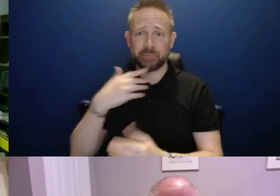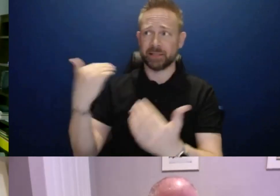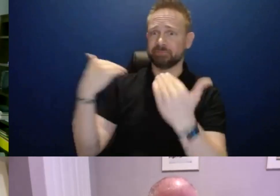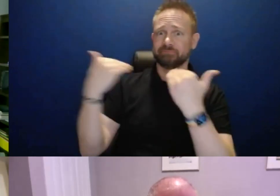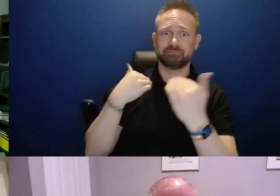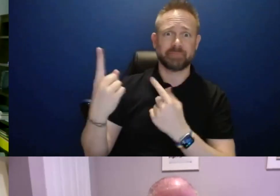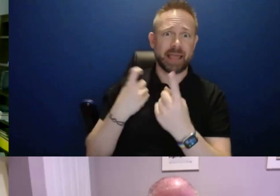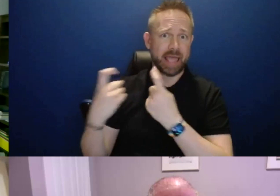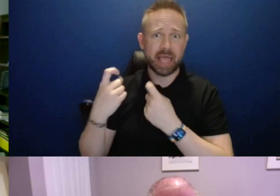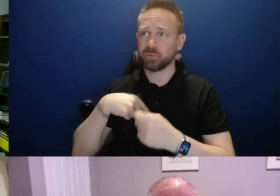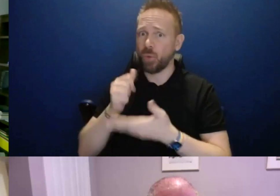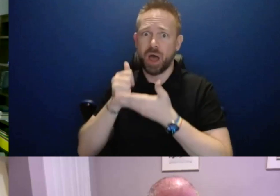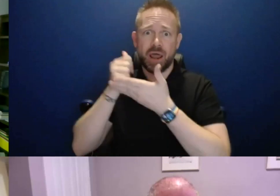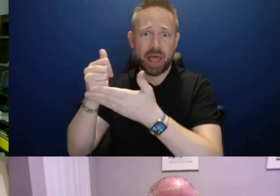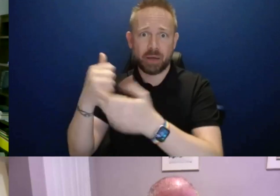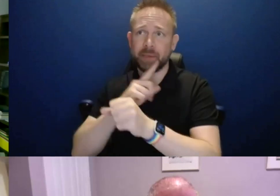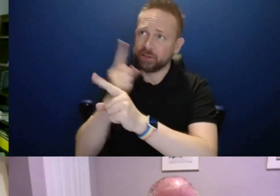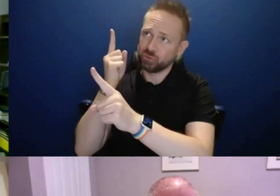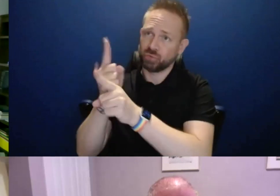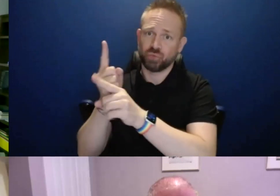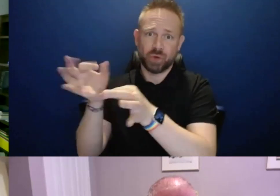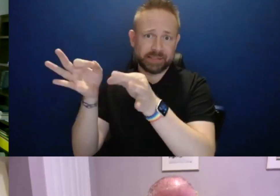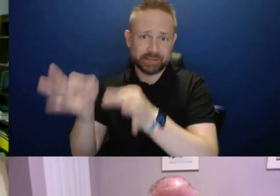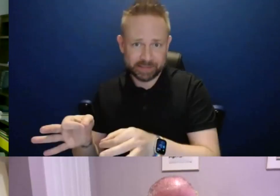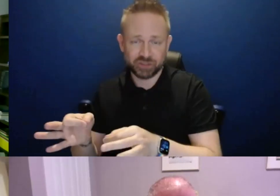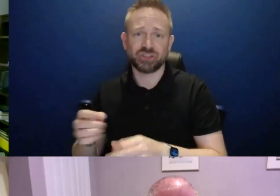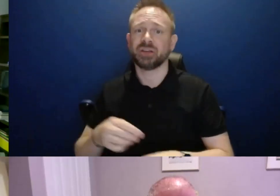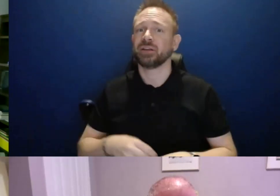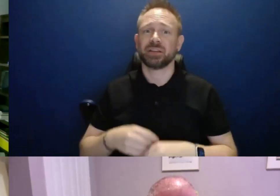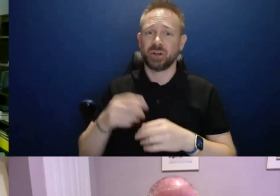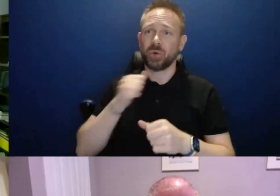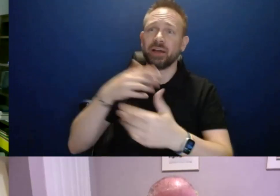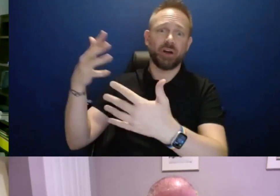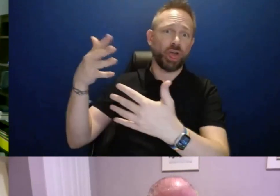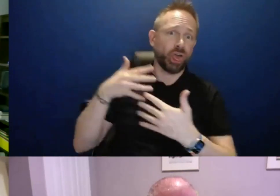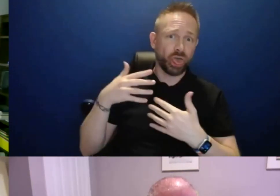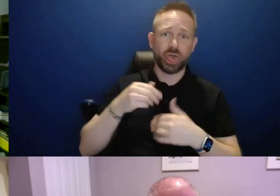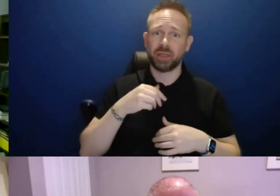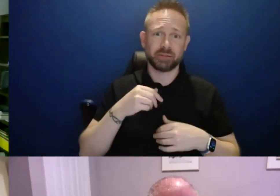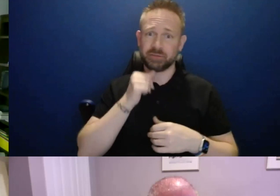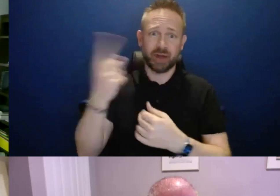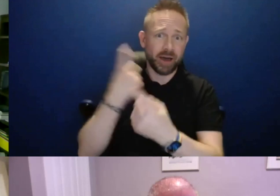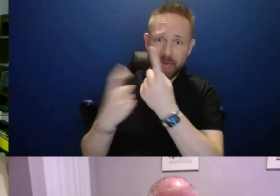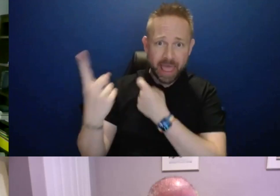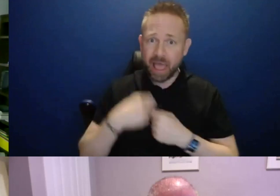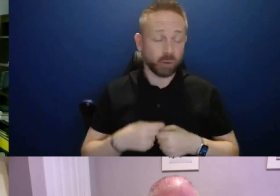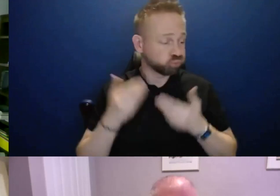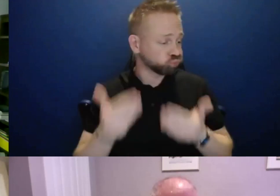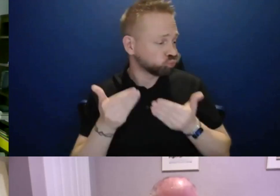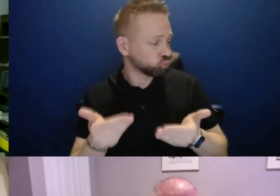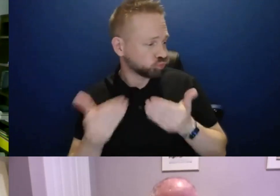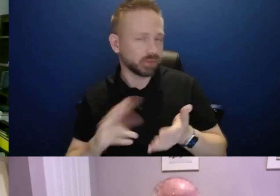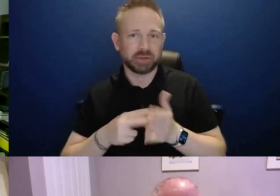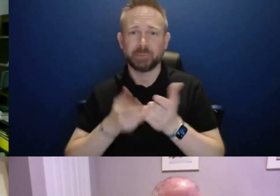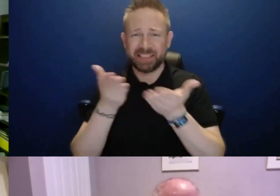happy to help. Because if you exclude that one, that, that can potentially lead to the, the deterioration of the services